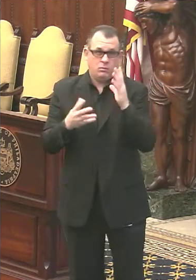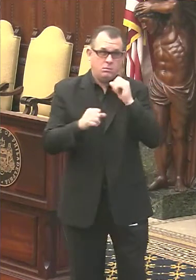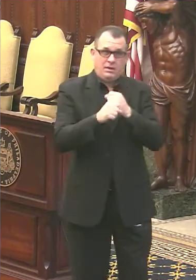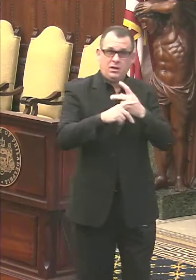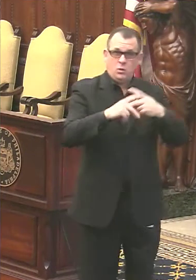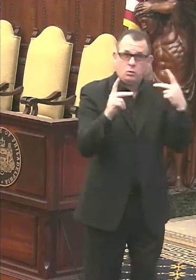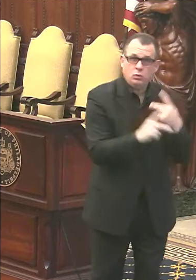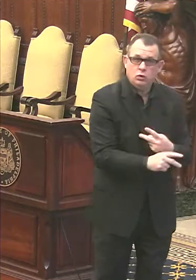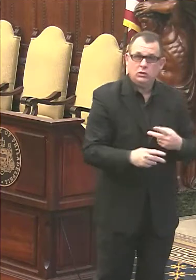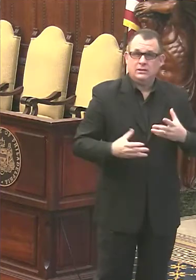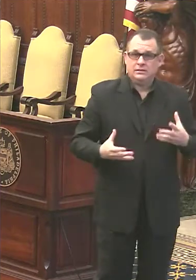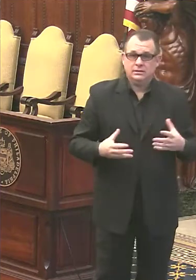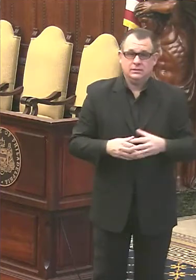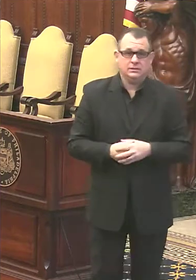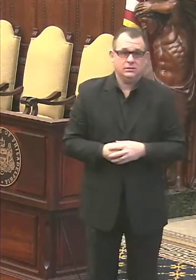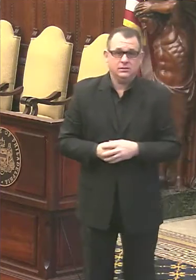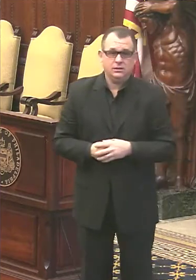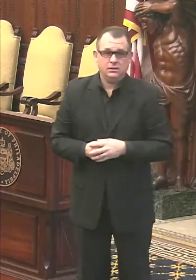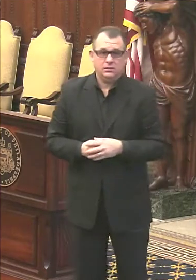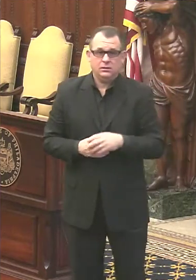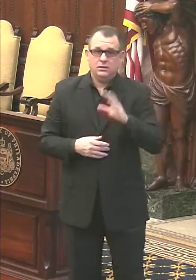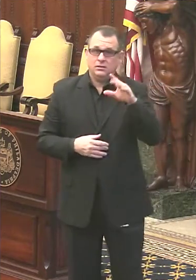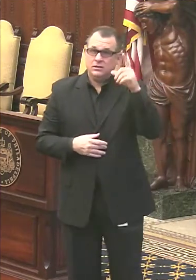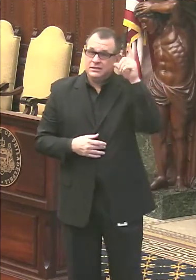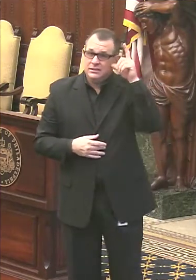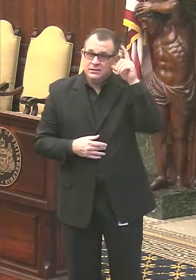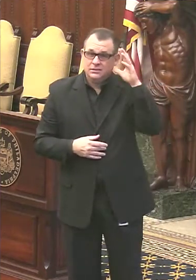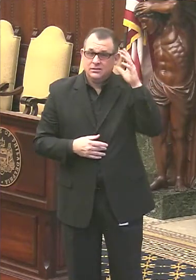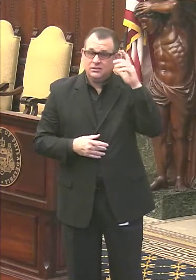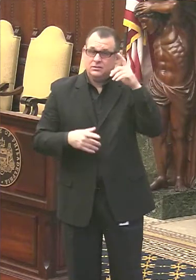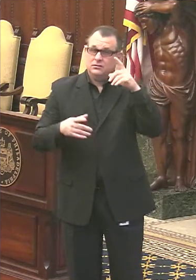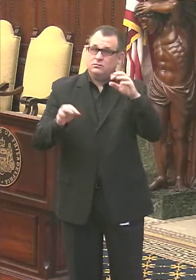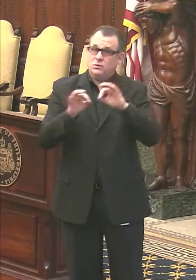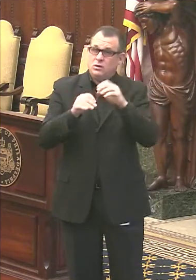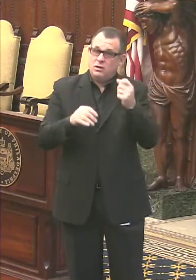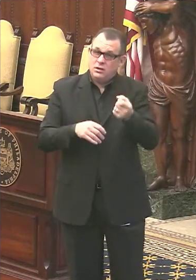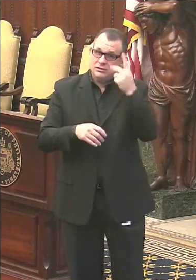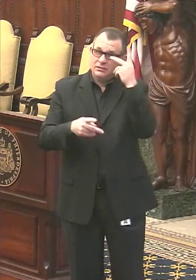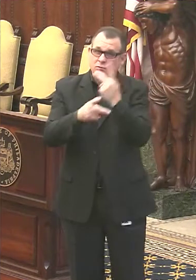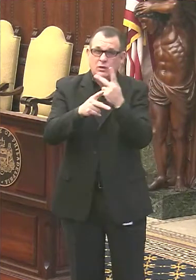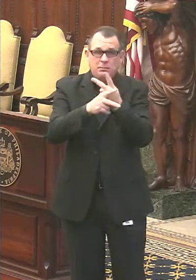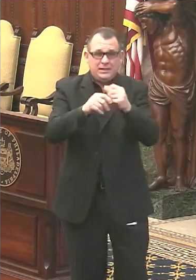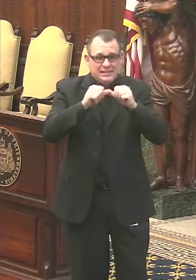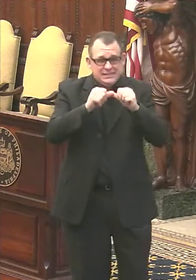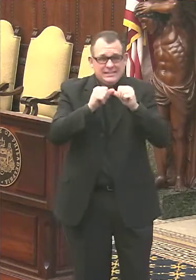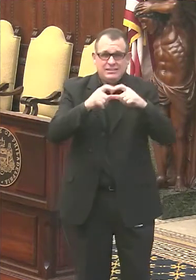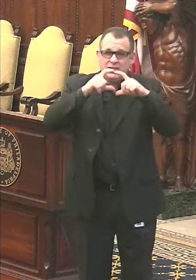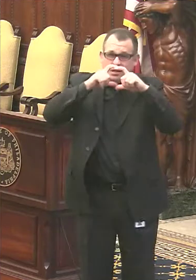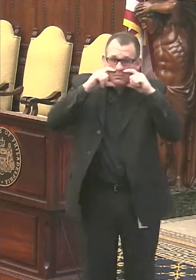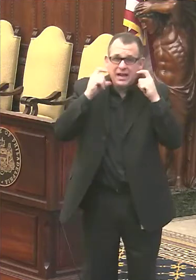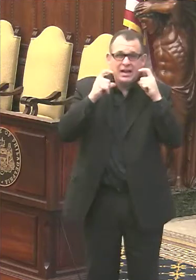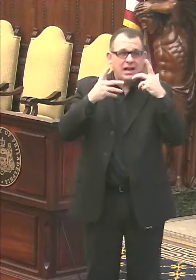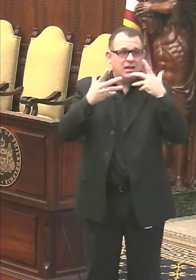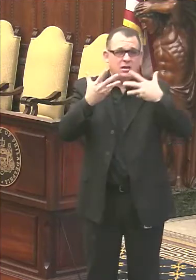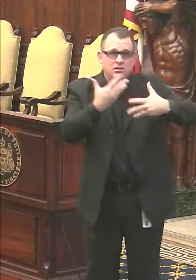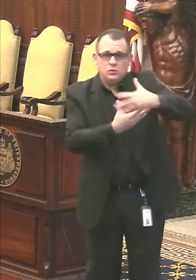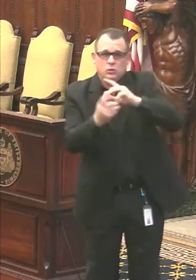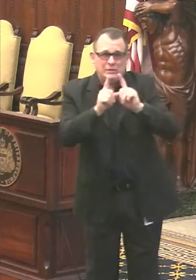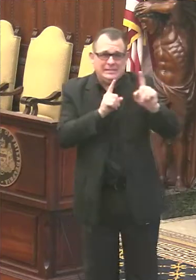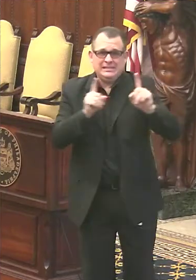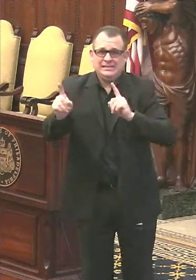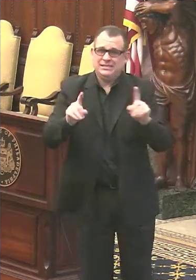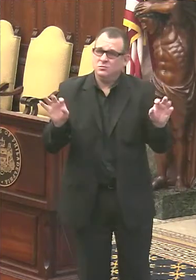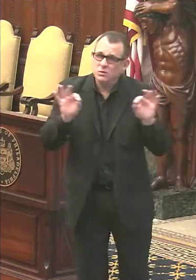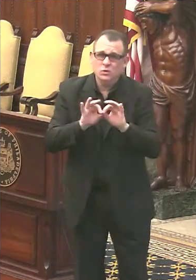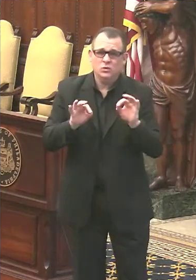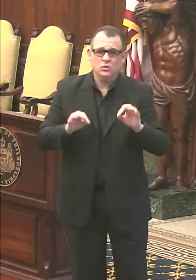The main thing we need to take from this now is we need to be even more consistent with the wearing masks and keeping distance from others. Now, let me update